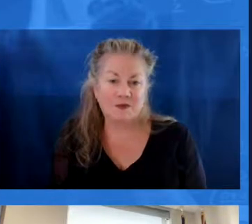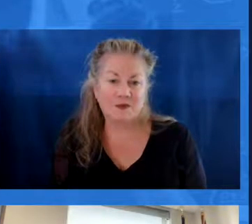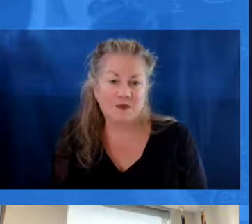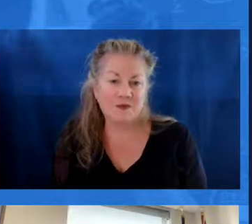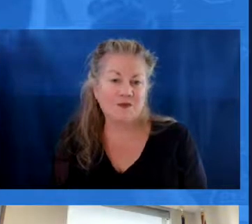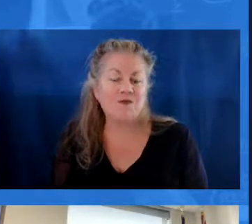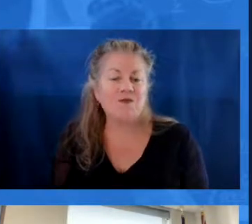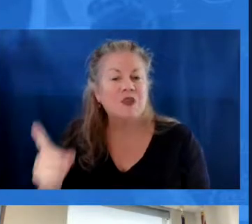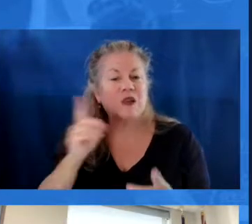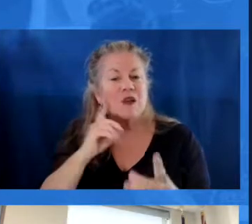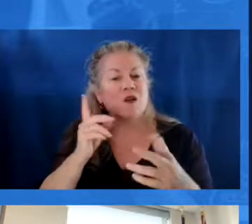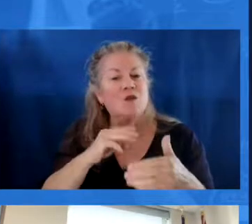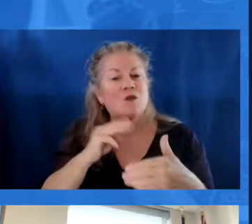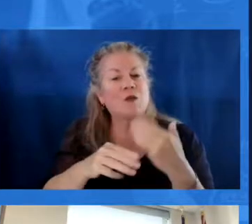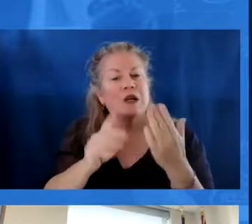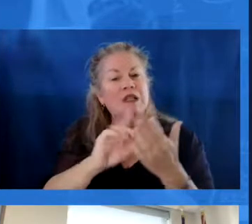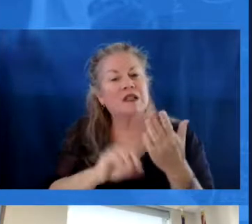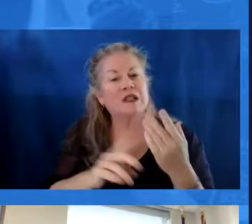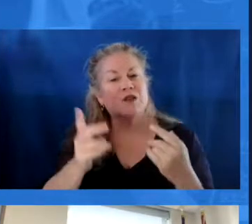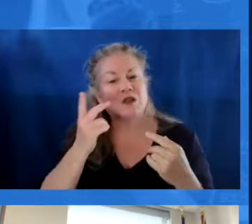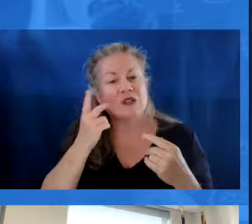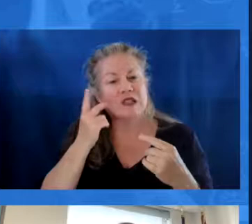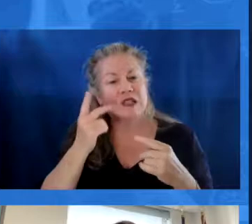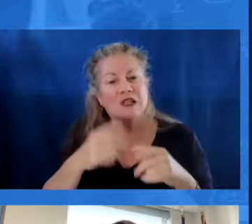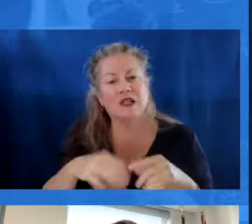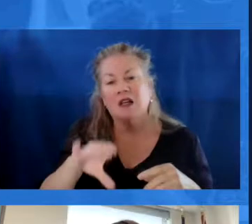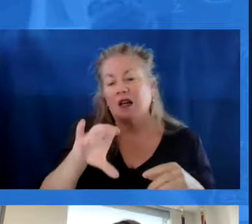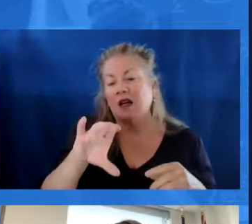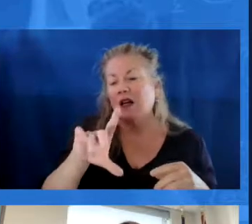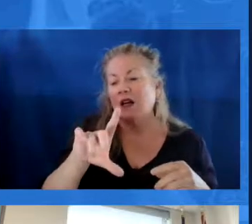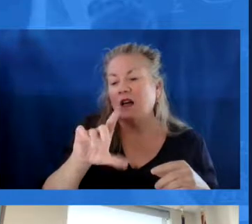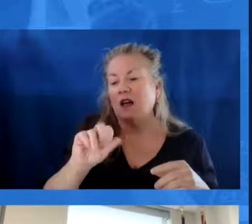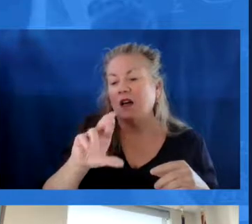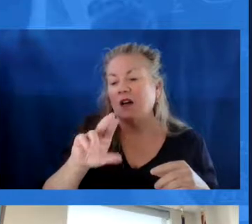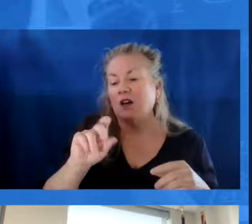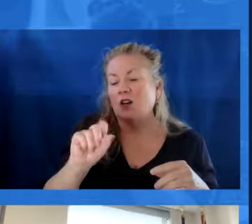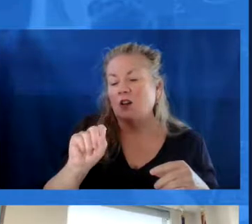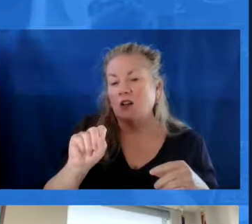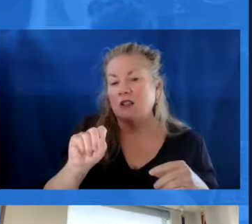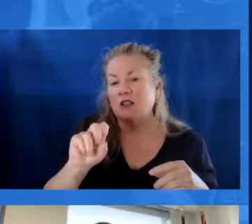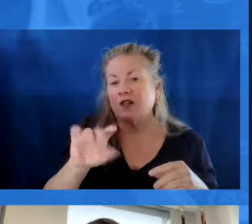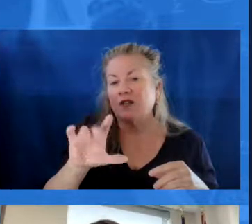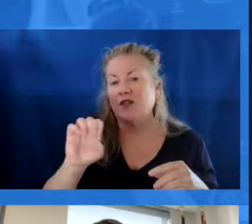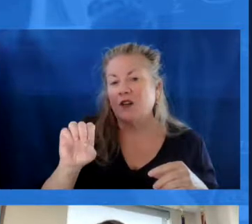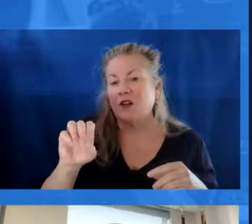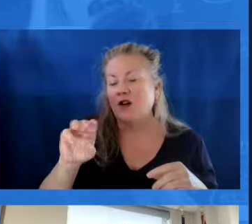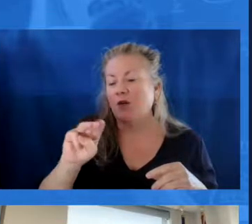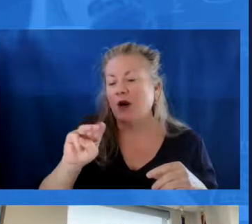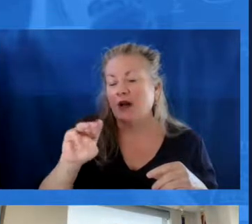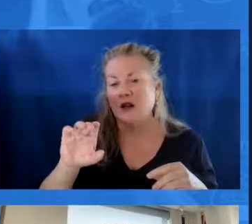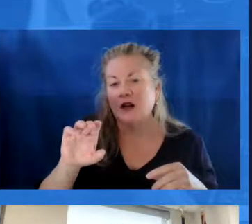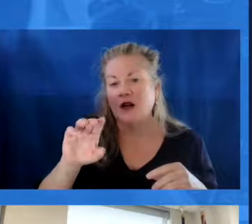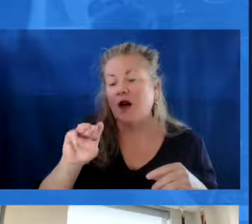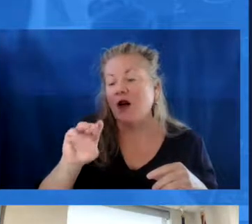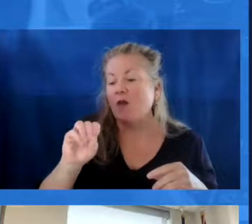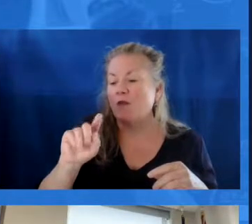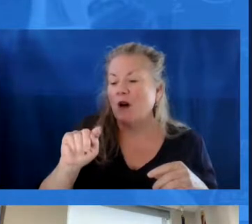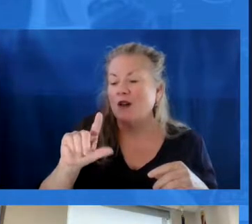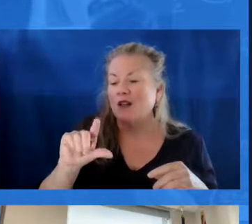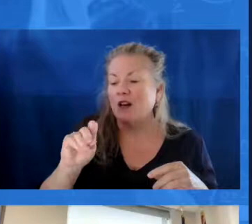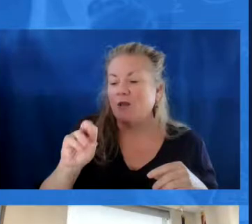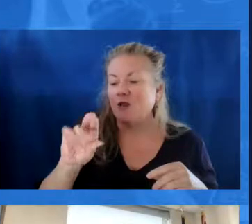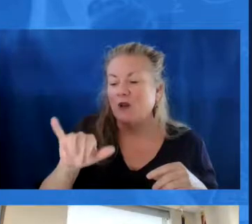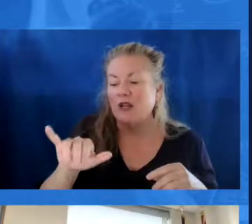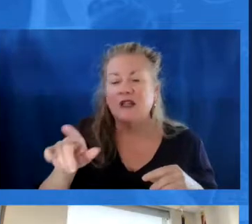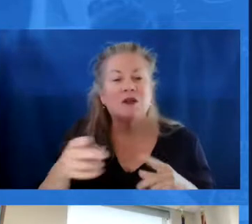think about that programmatic design, one of the things that we've seen is Clarksville Montgomery. They are our hallmark and first program. And